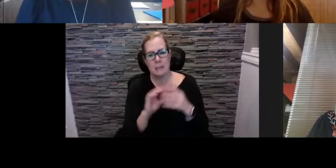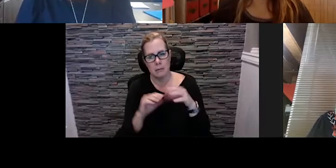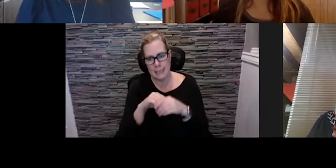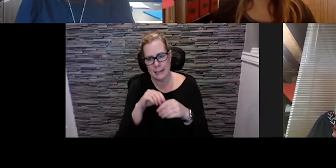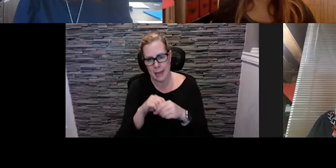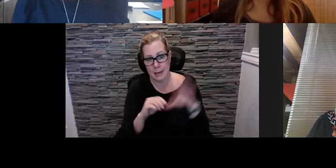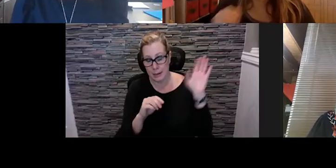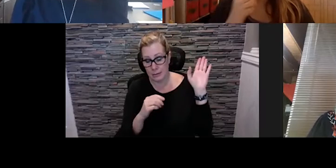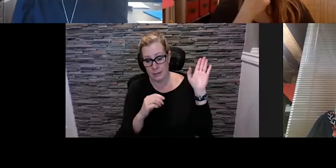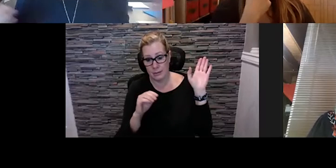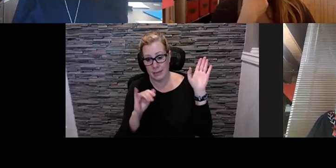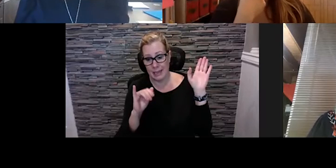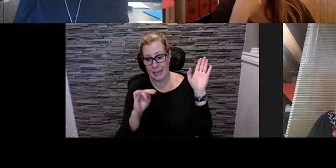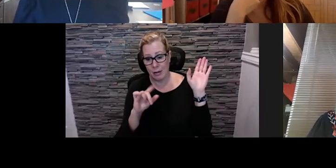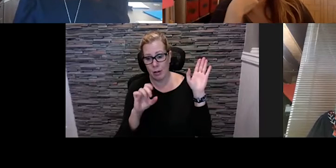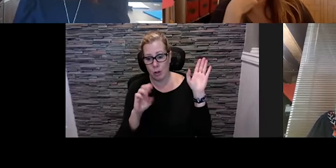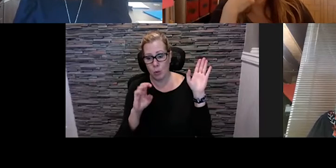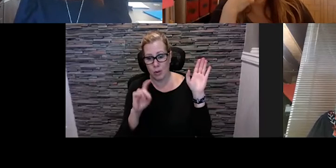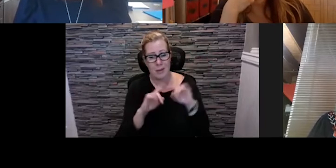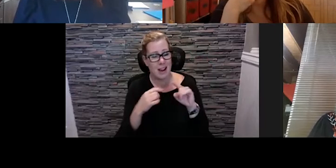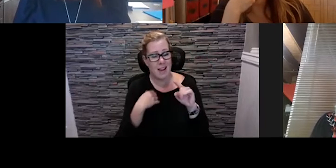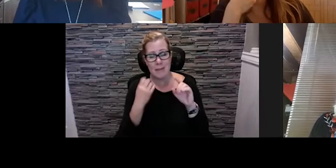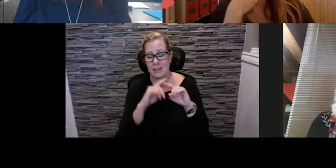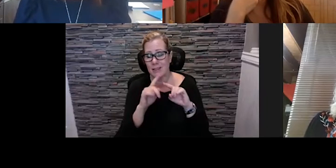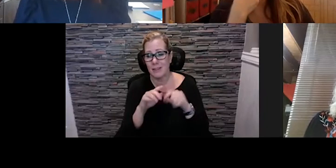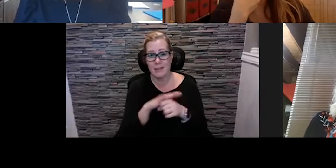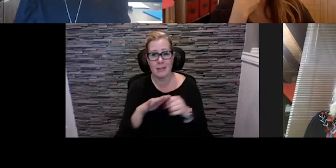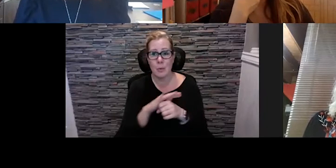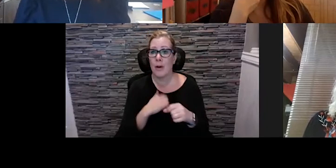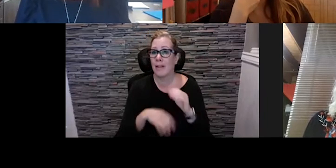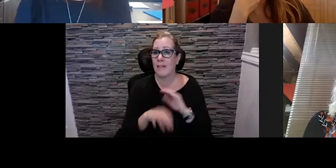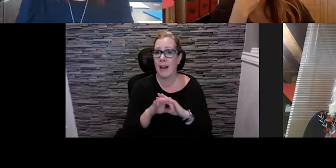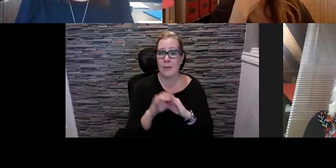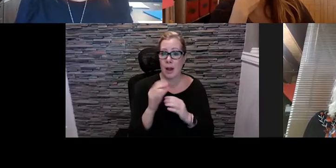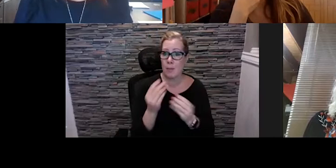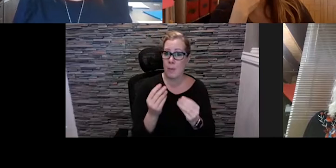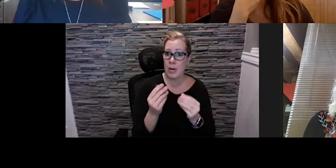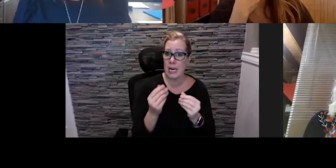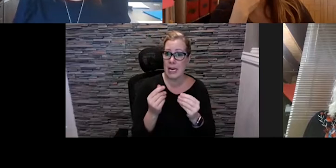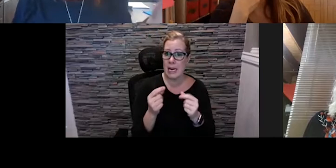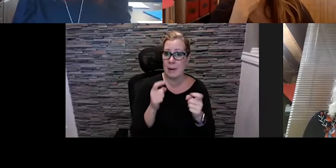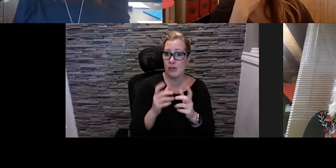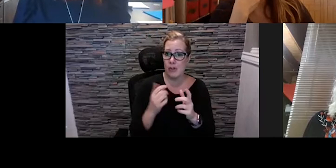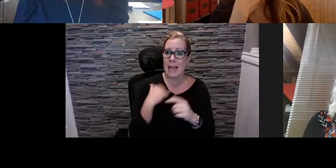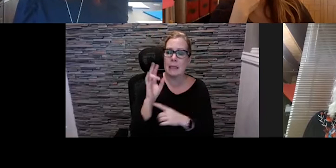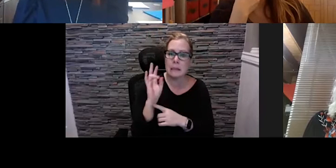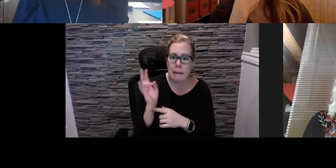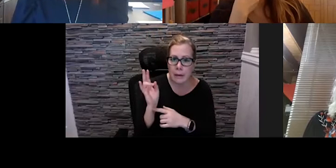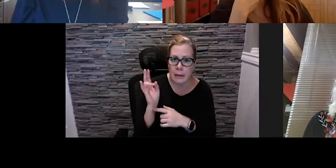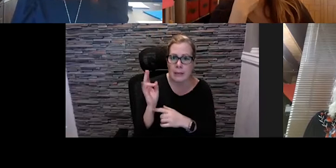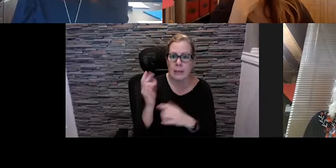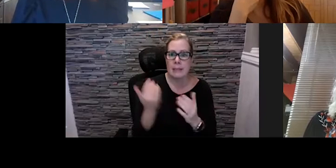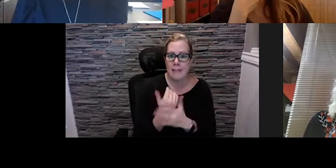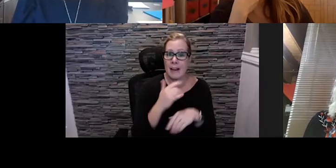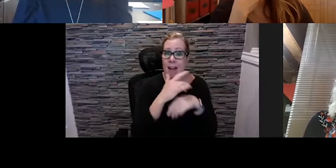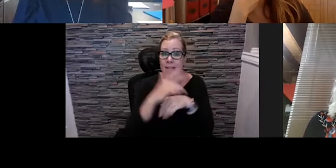everywhere in the city, actually, where we found a property owner with seven vacant retail bays all aligned next to each other was a brand new development. And